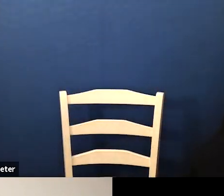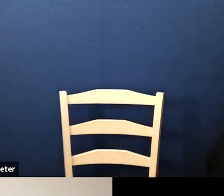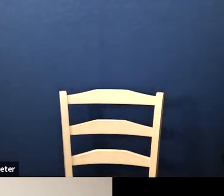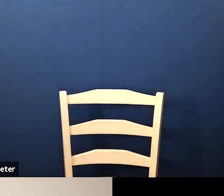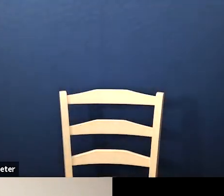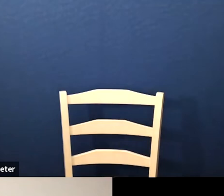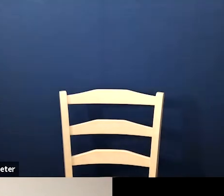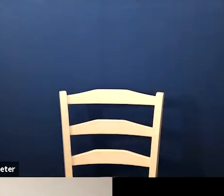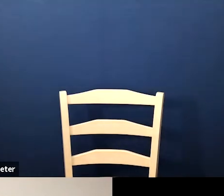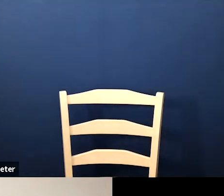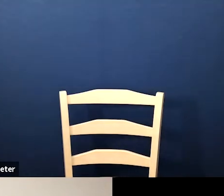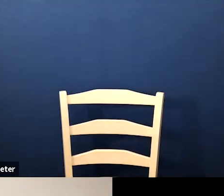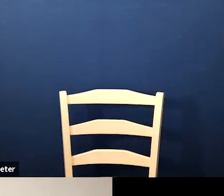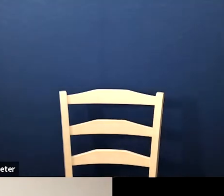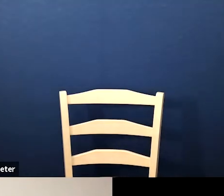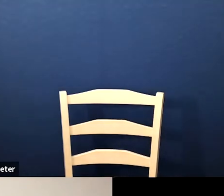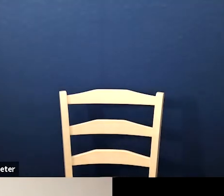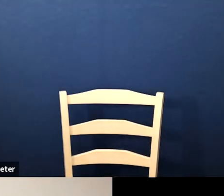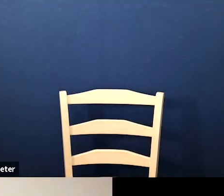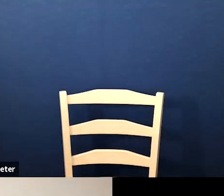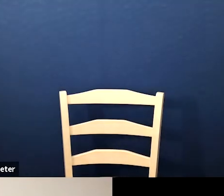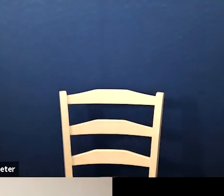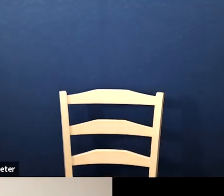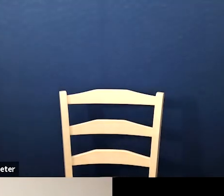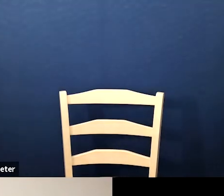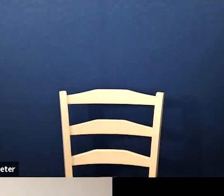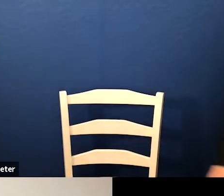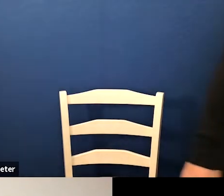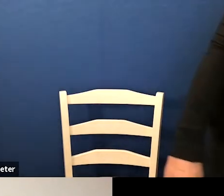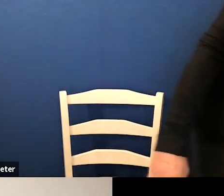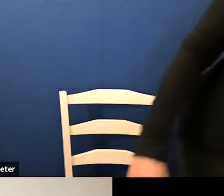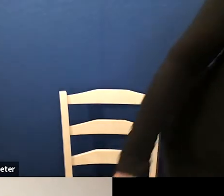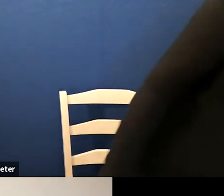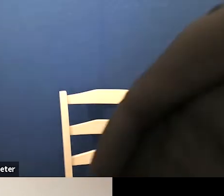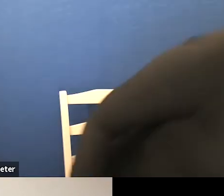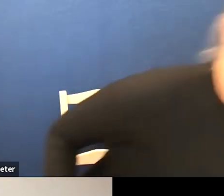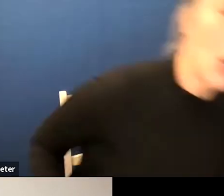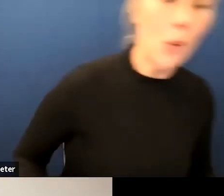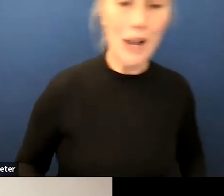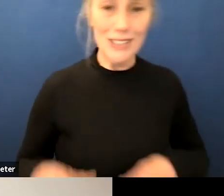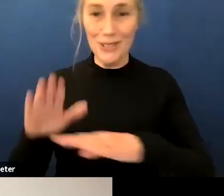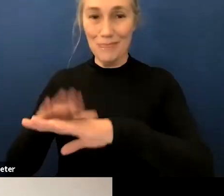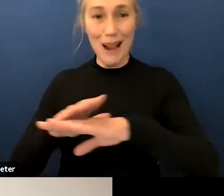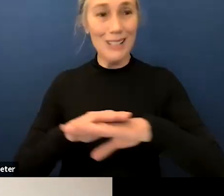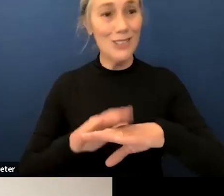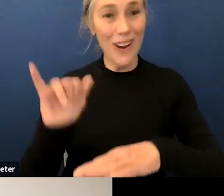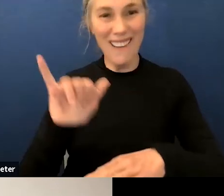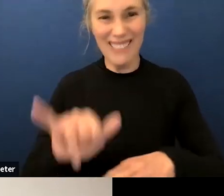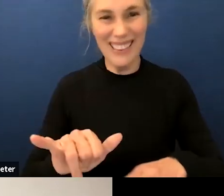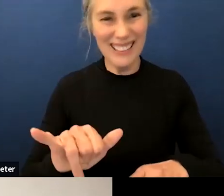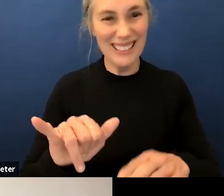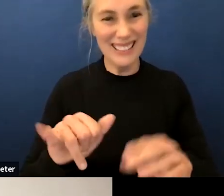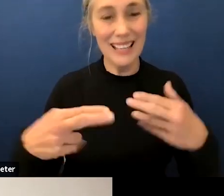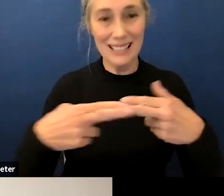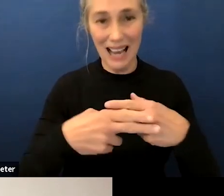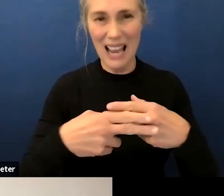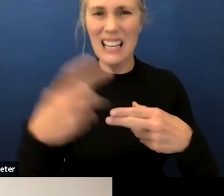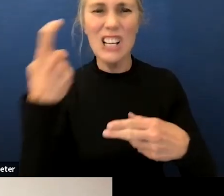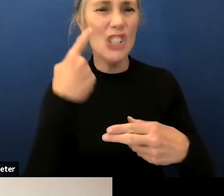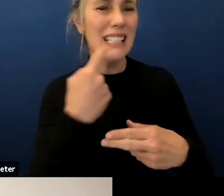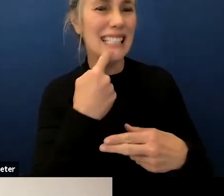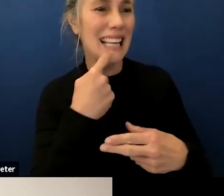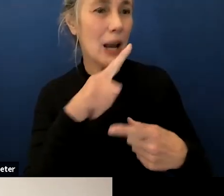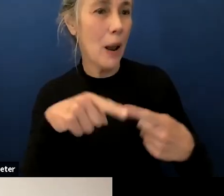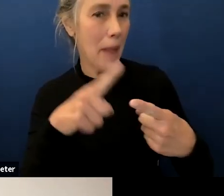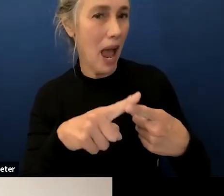uh i want to remind you here of the slide that ms escobello spoke to which was the whole system engagement slide because i just mentioned something about state the